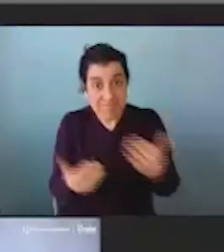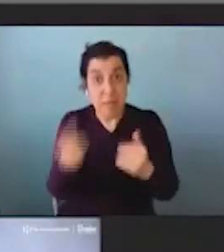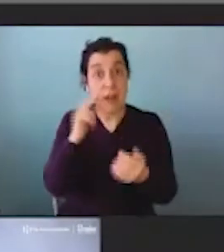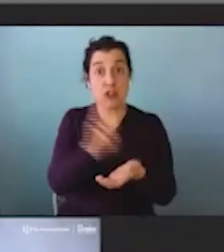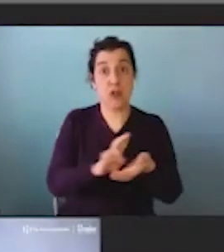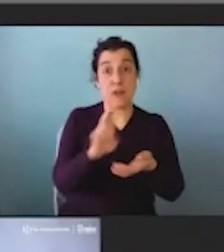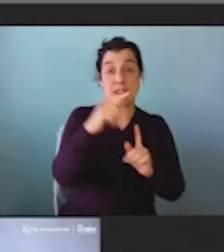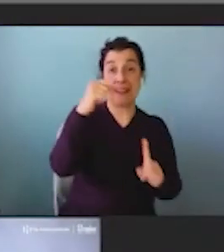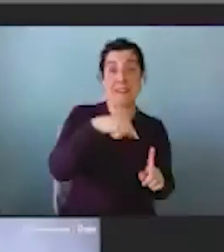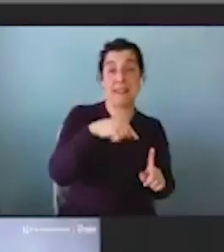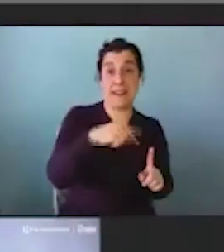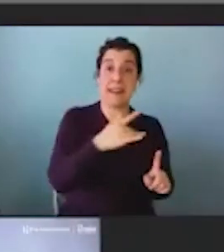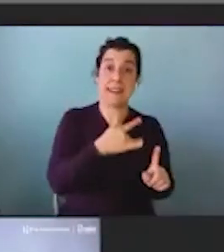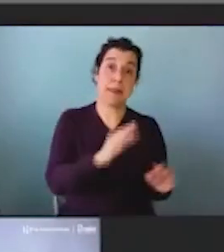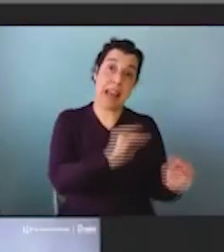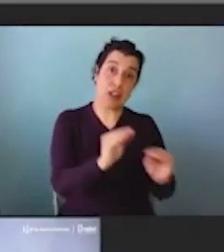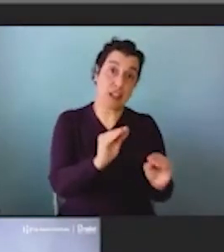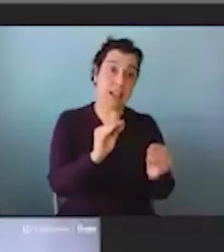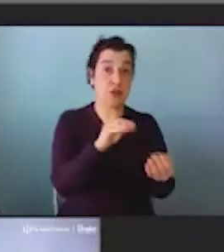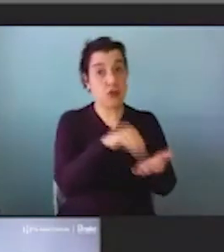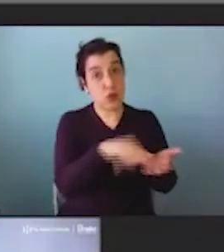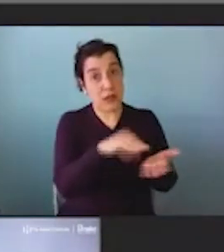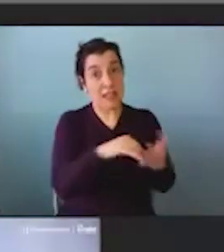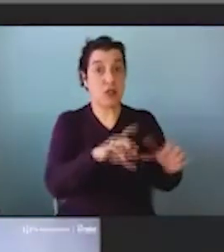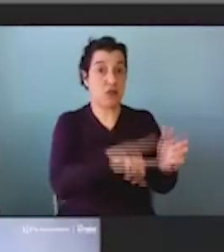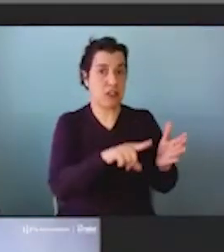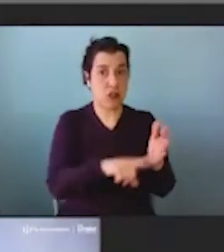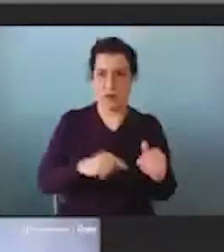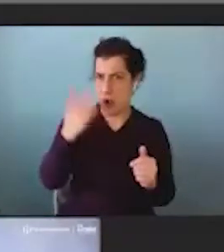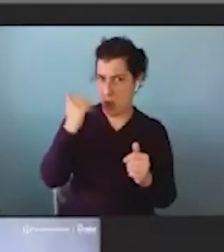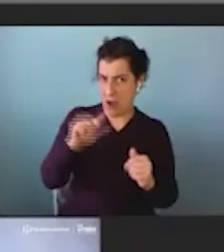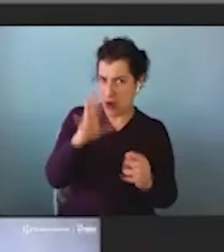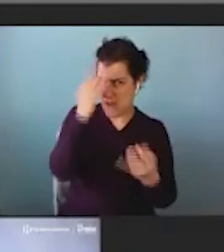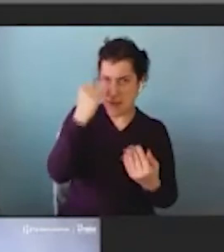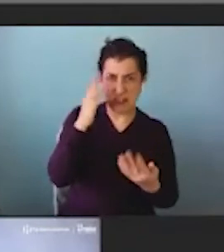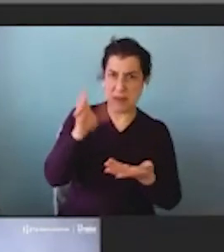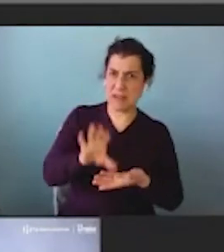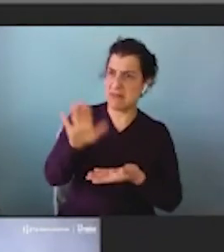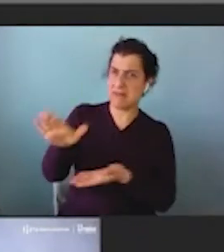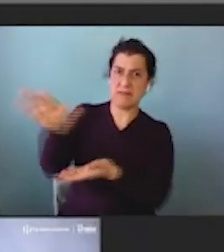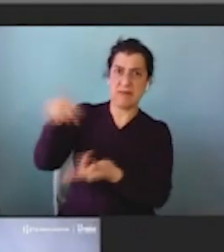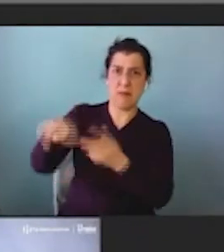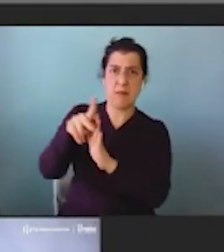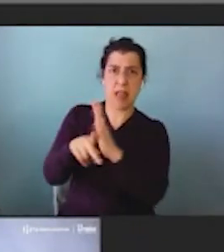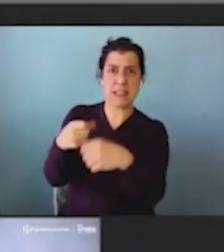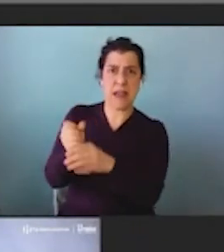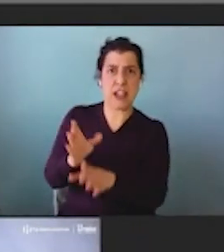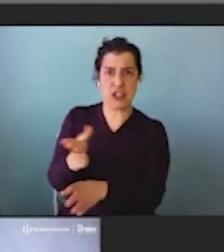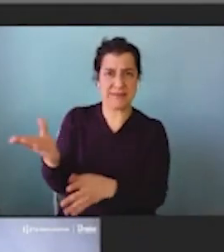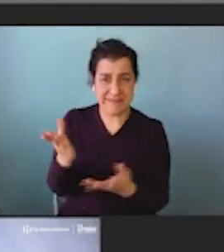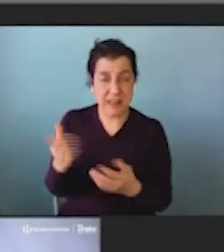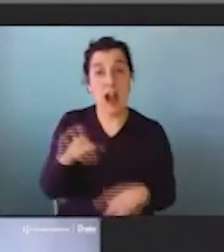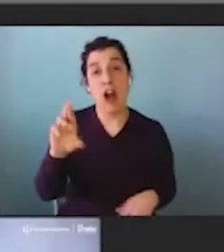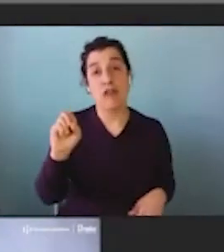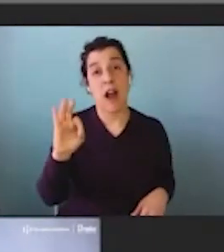you typically educate students and do research. And they say, why should you be going and giving your information to policymakers? We have had some success. And so the Rockefeller